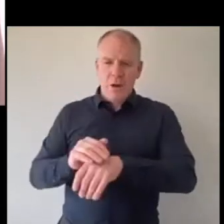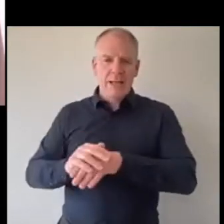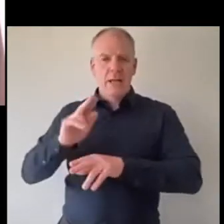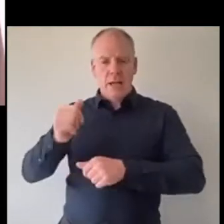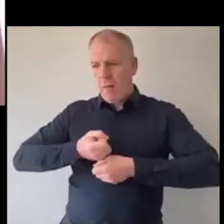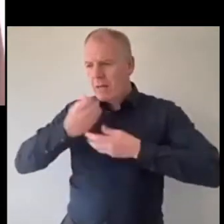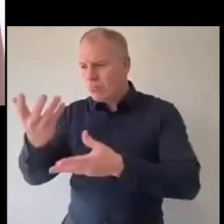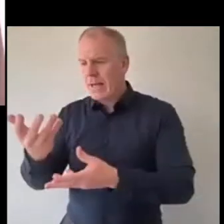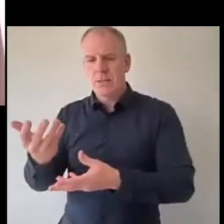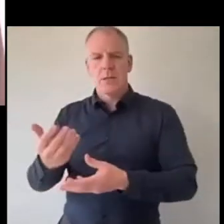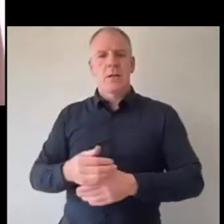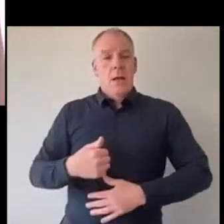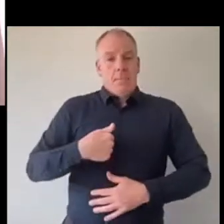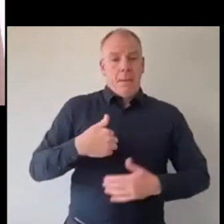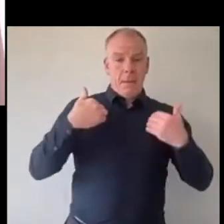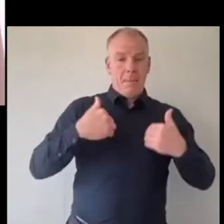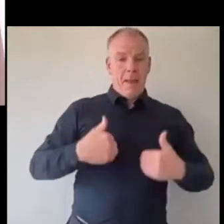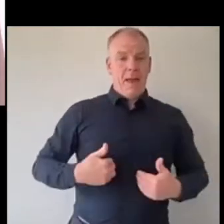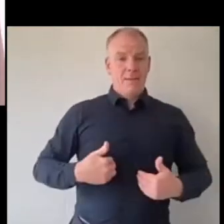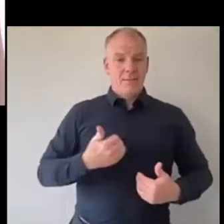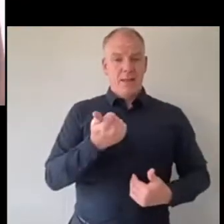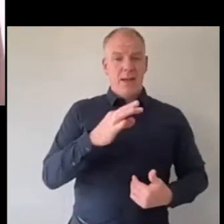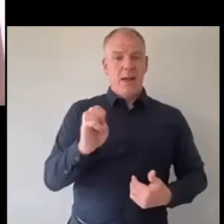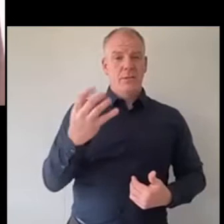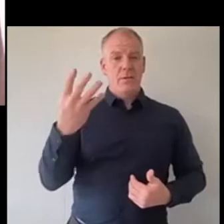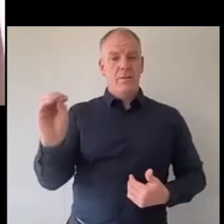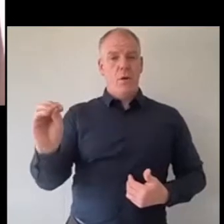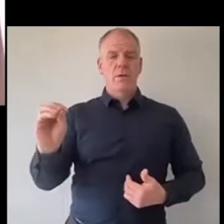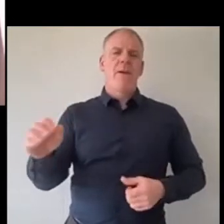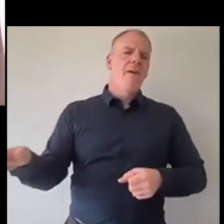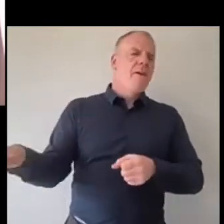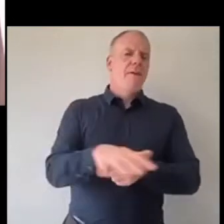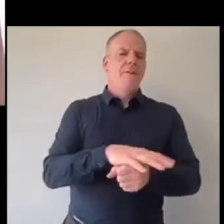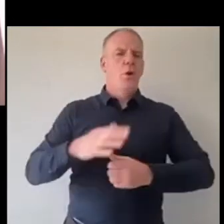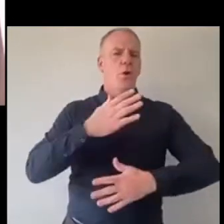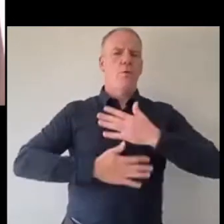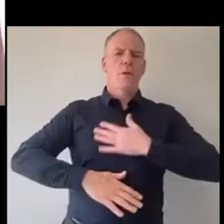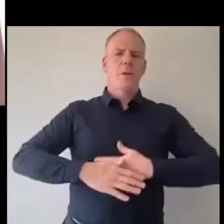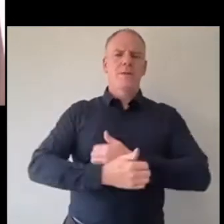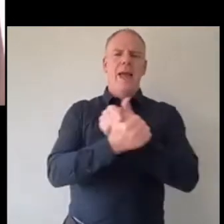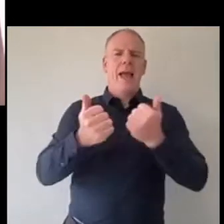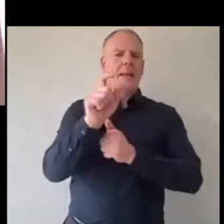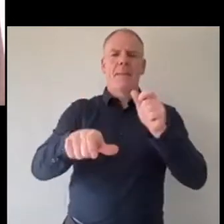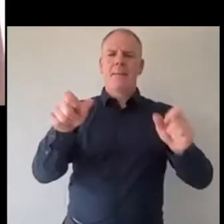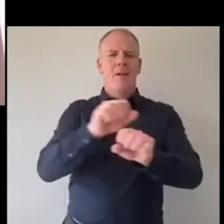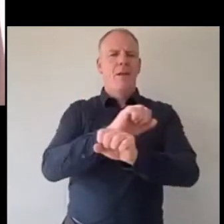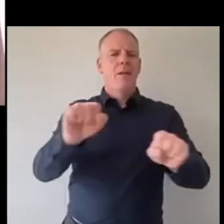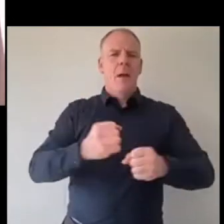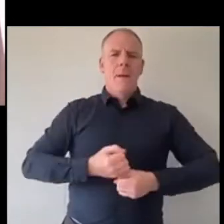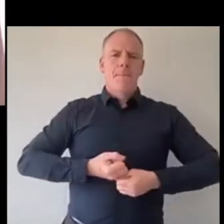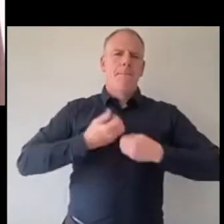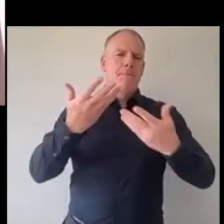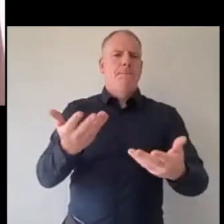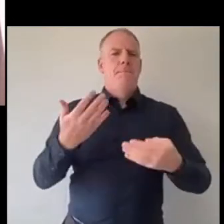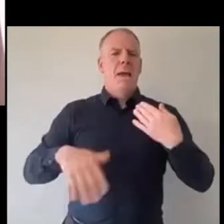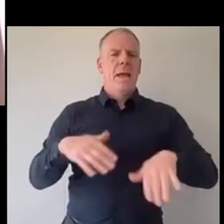as 40 year old man I'm completely comfortable with anyone's pain they can express what they want in front of me and I